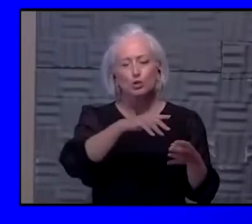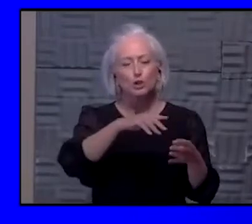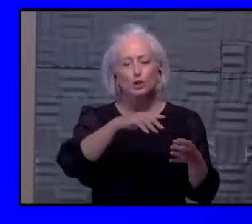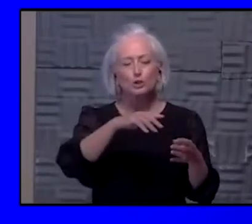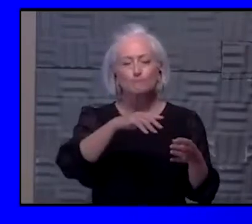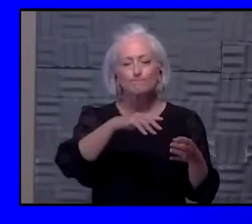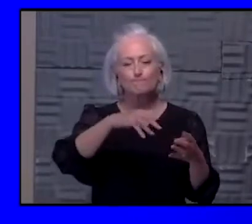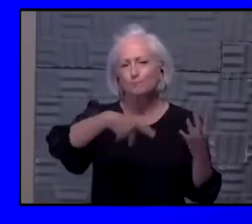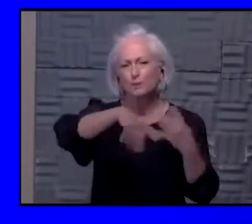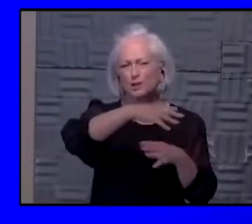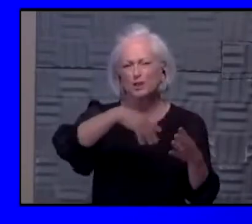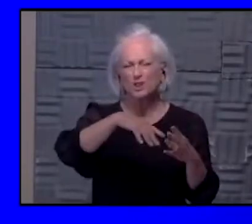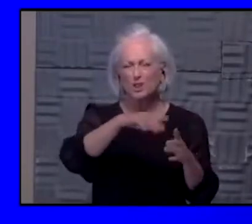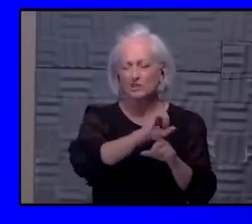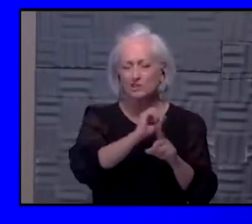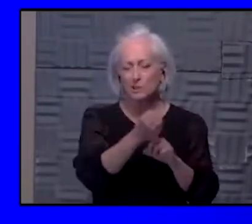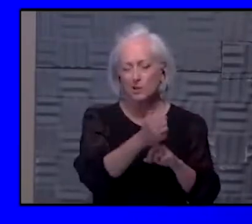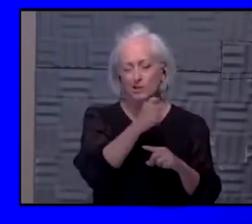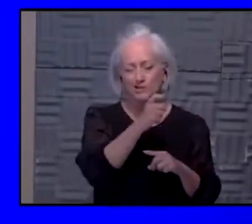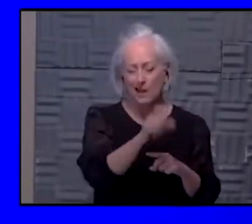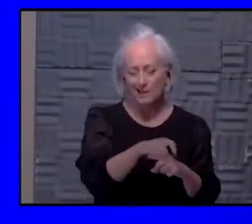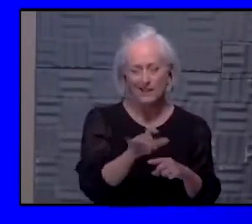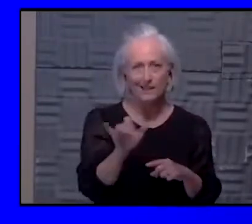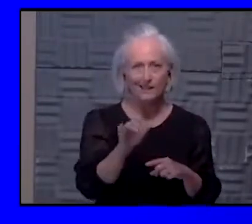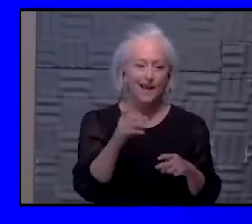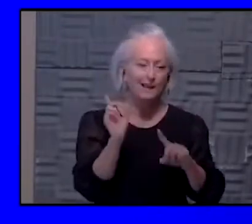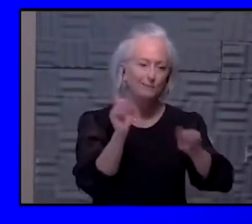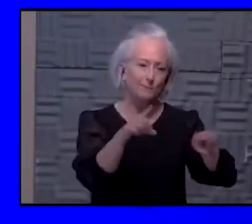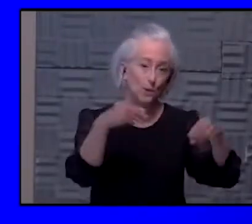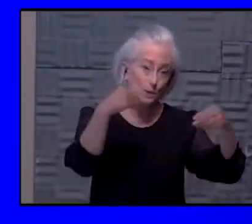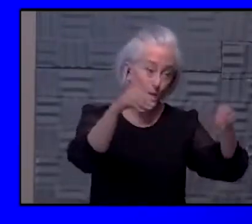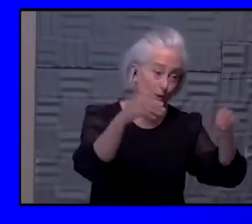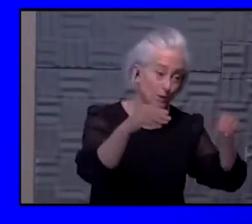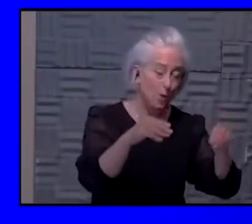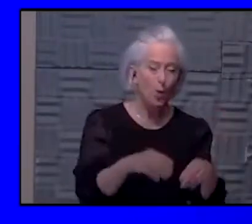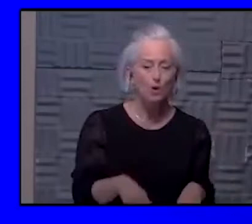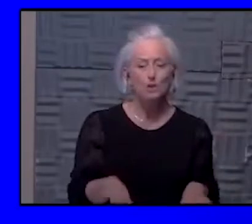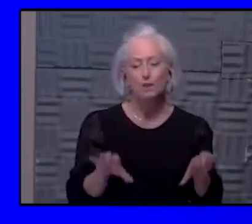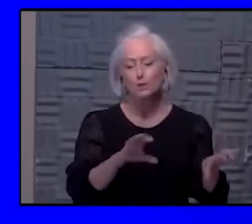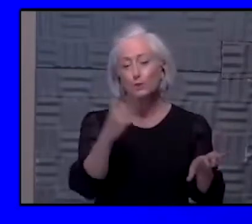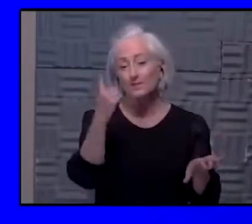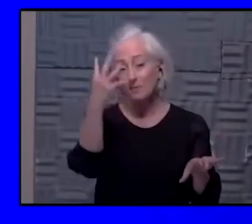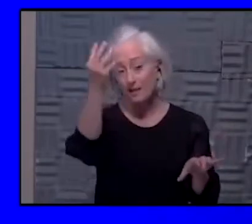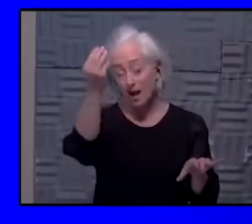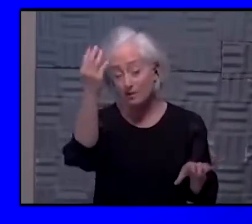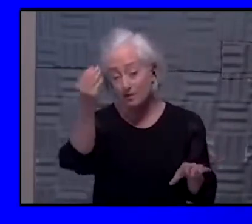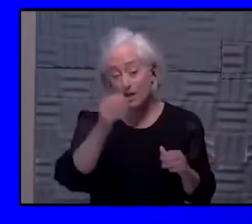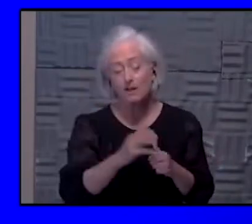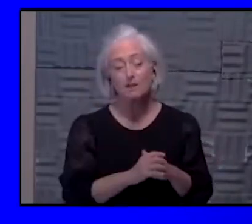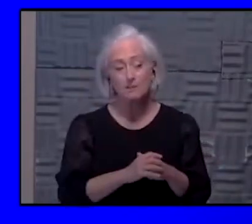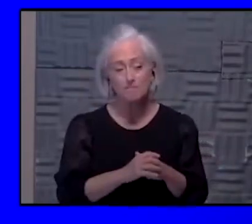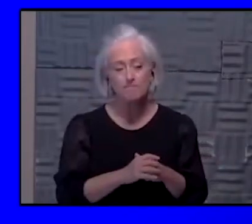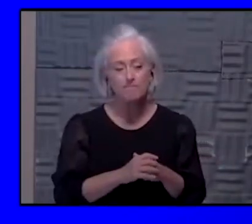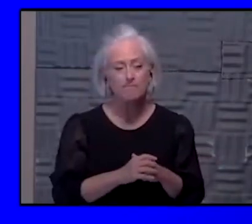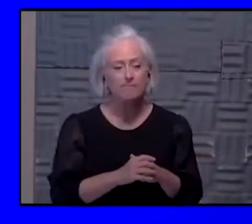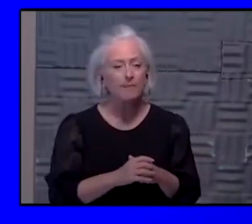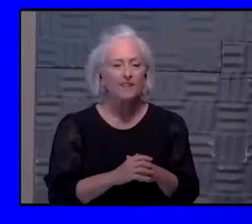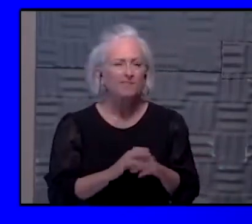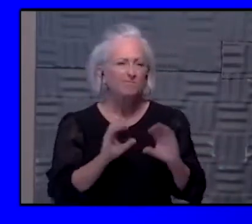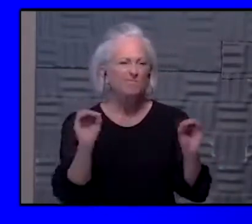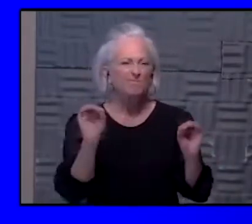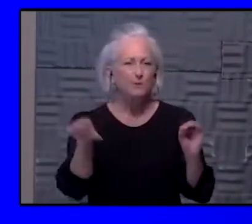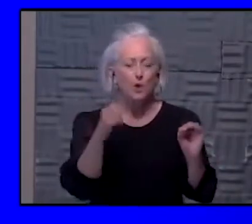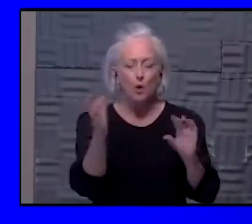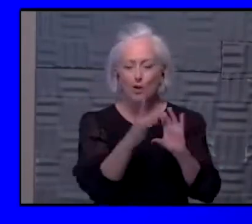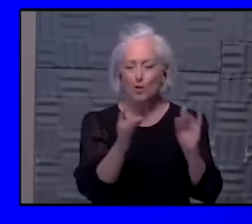situations. It's just going to the store or especially being outdoors. So don't have any other comments on